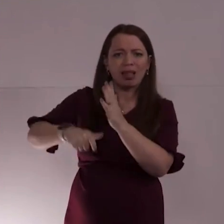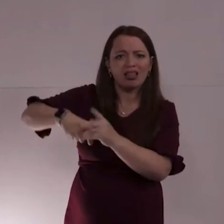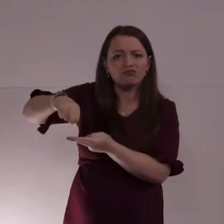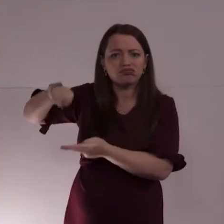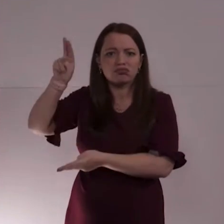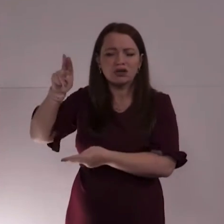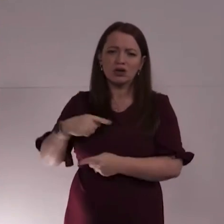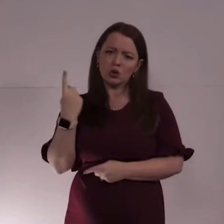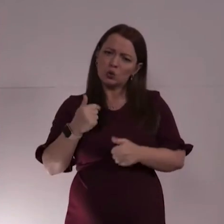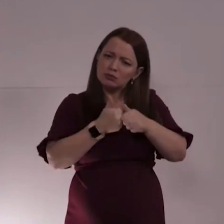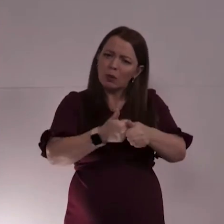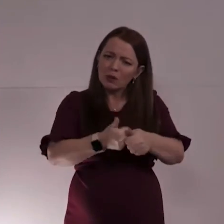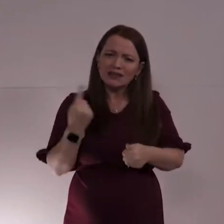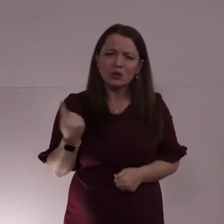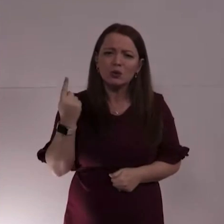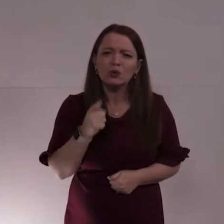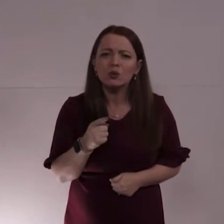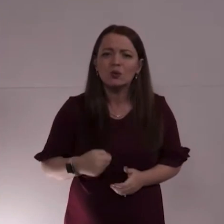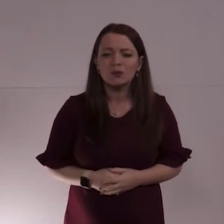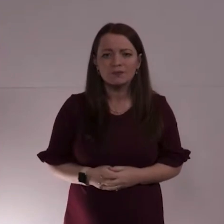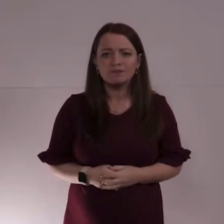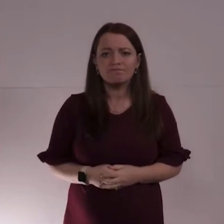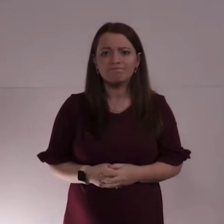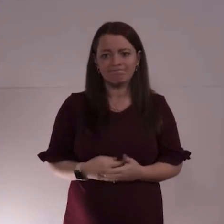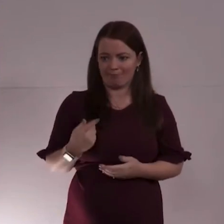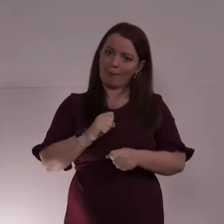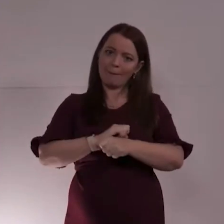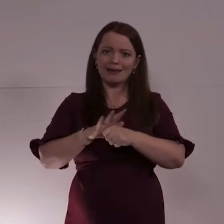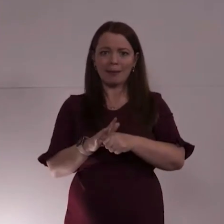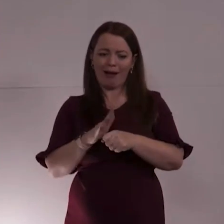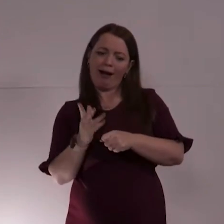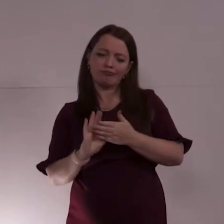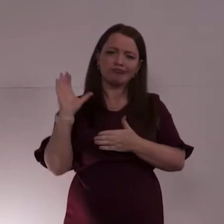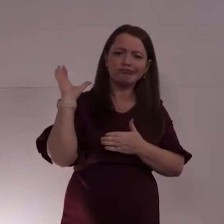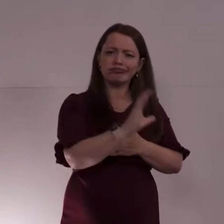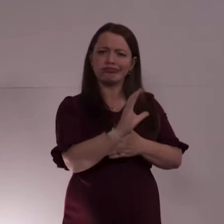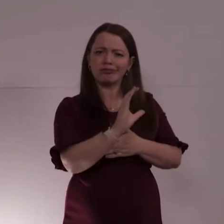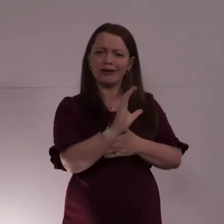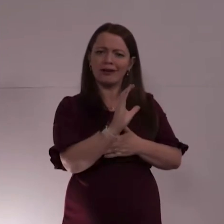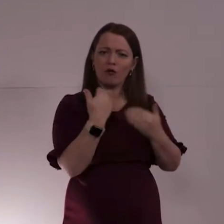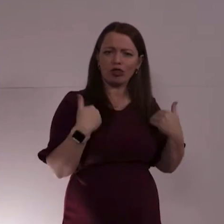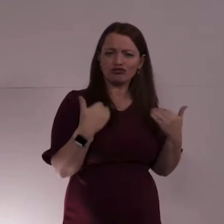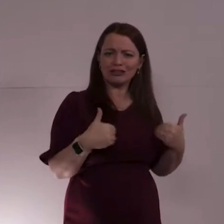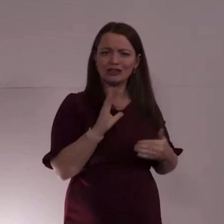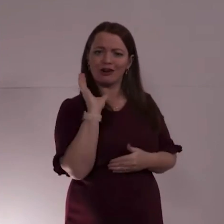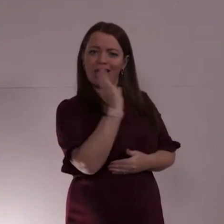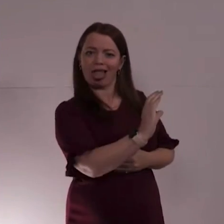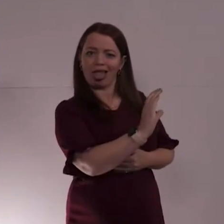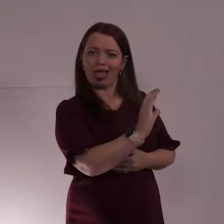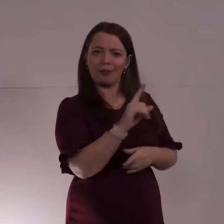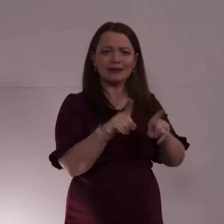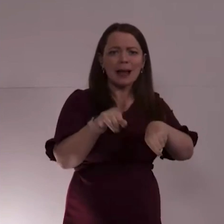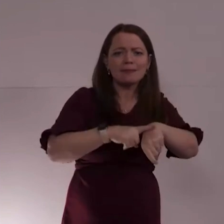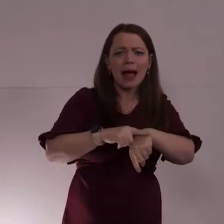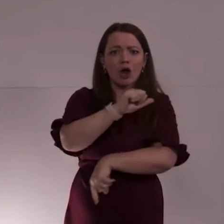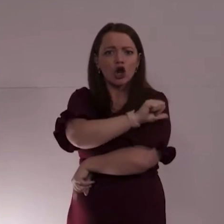side are you on? Using the pandemic to pile billions into the bank accounts of cronies while nurses